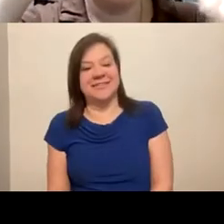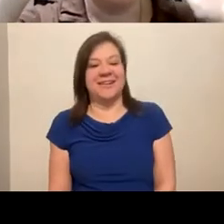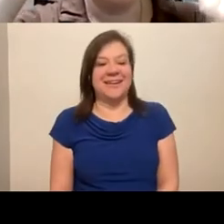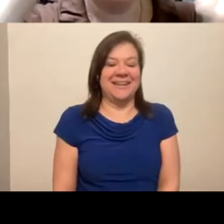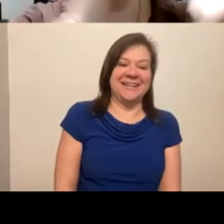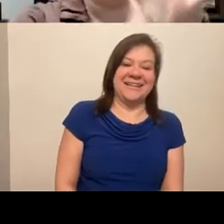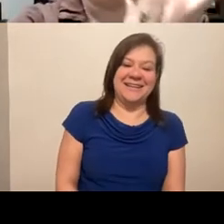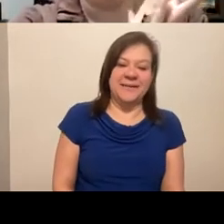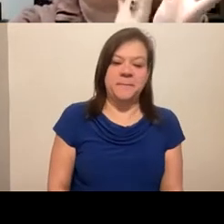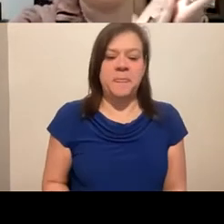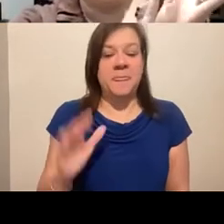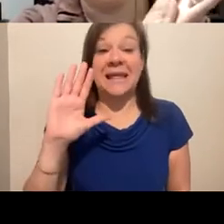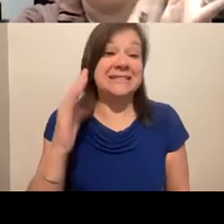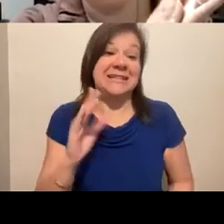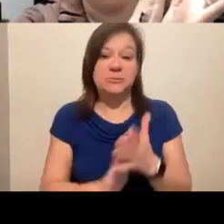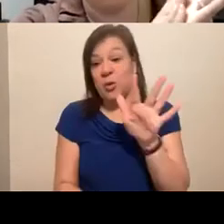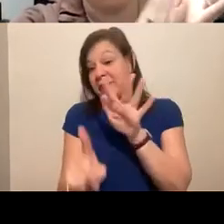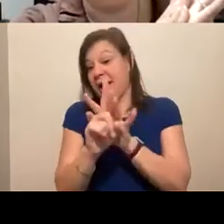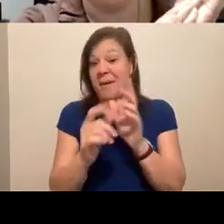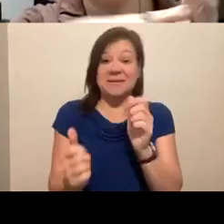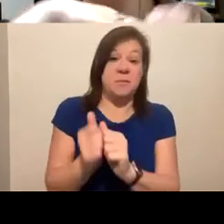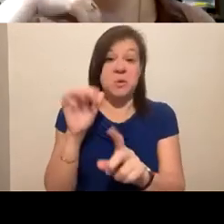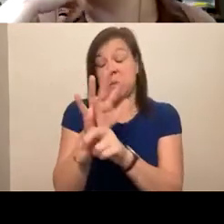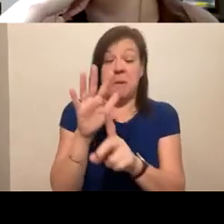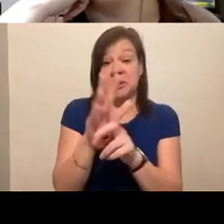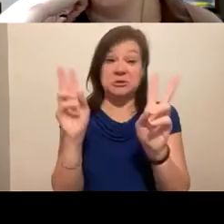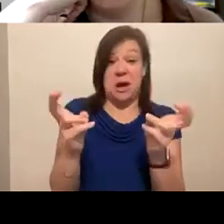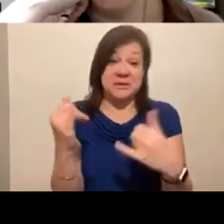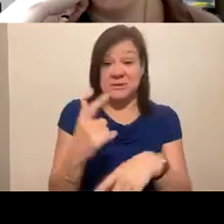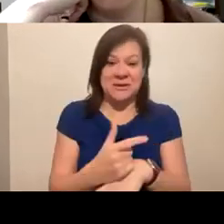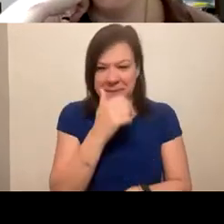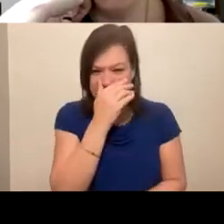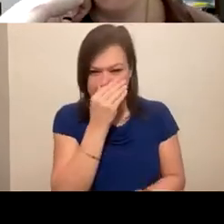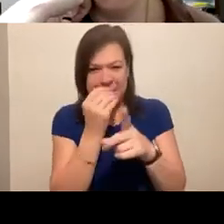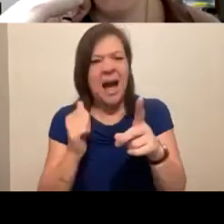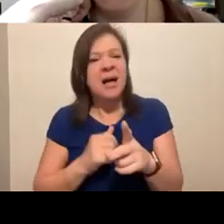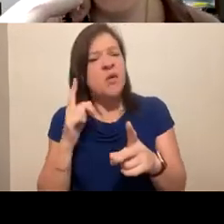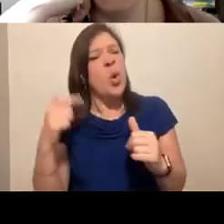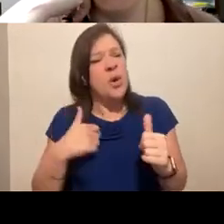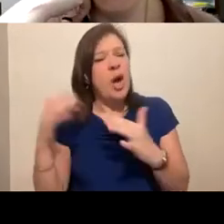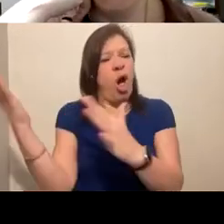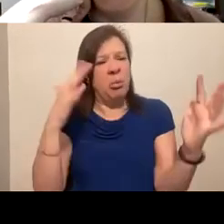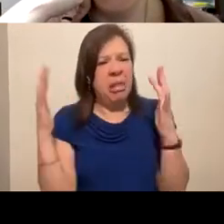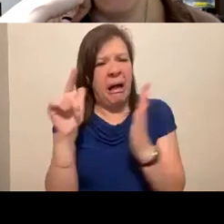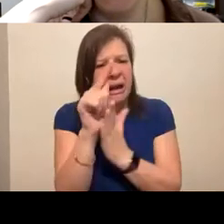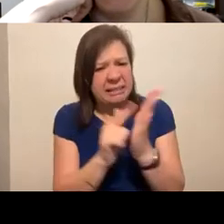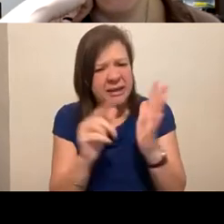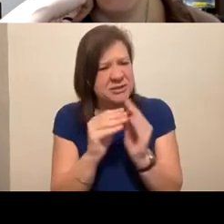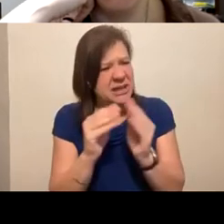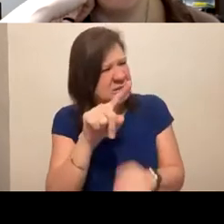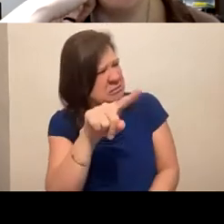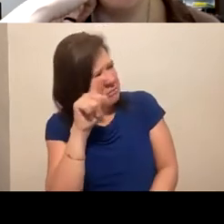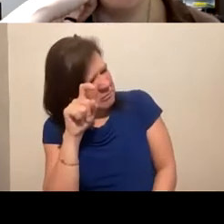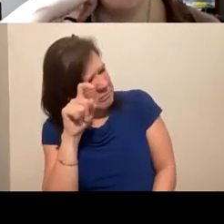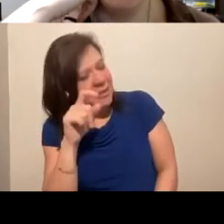It seems to have come up as the most popular topic. I love how we all applaud the legal session. That's great. That's great. We'll do our